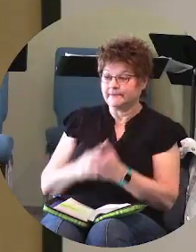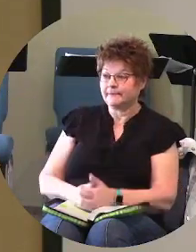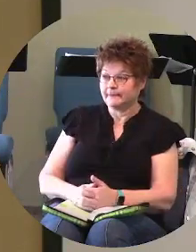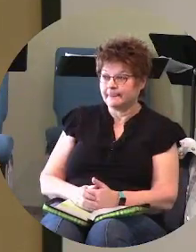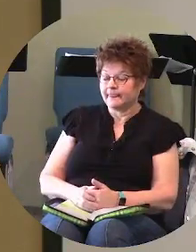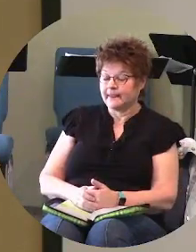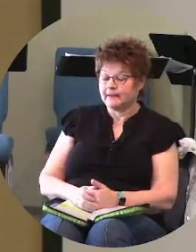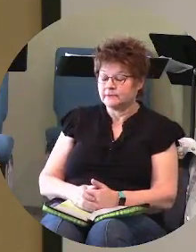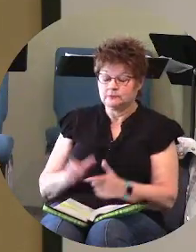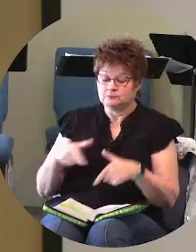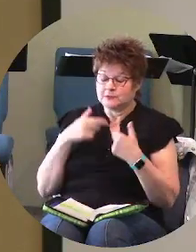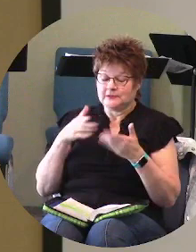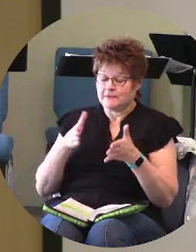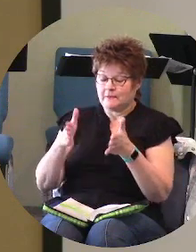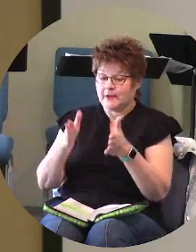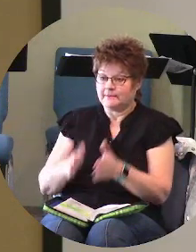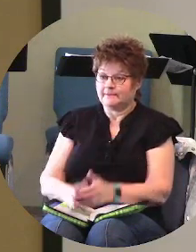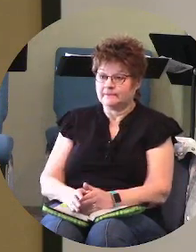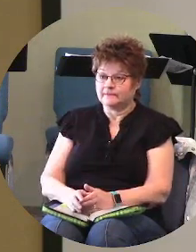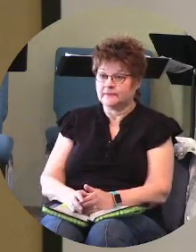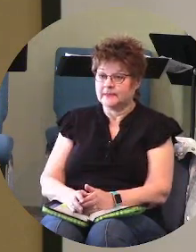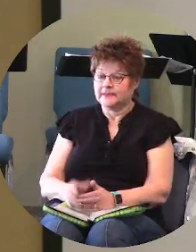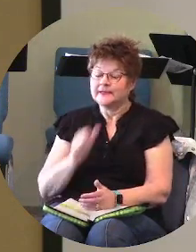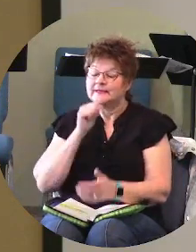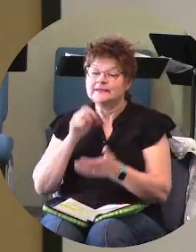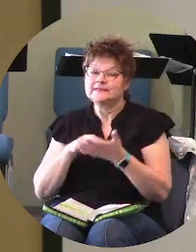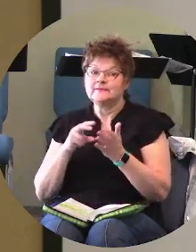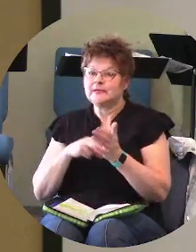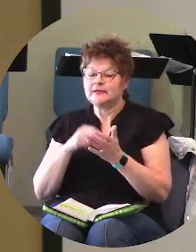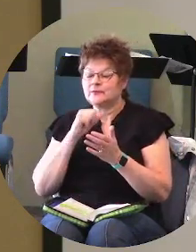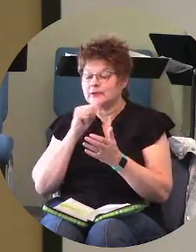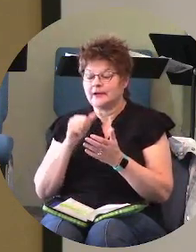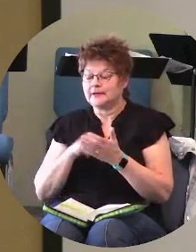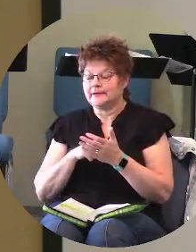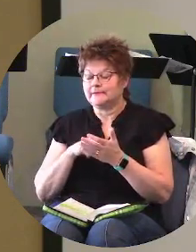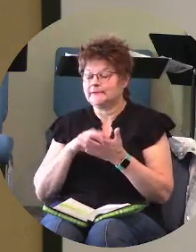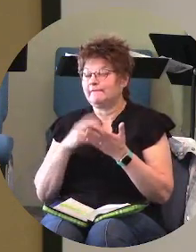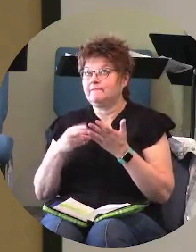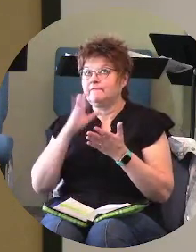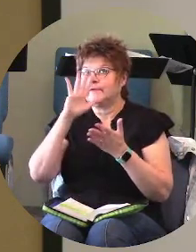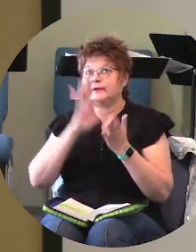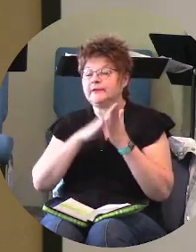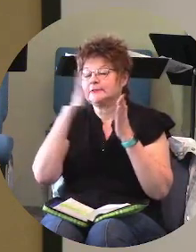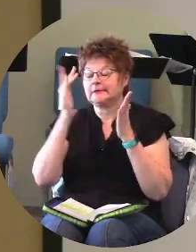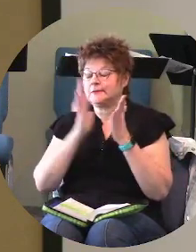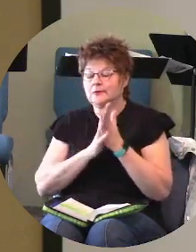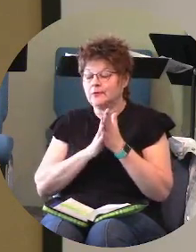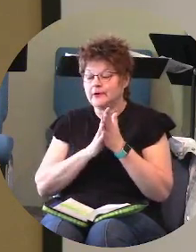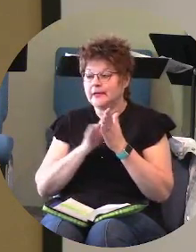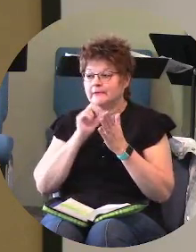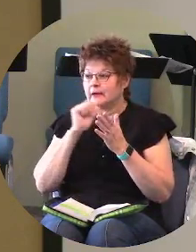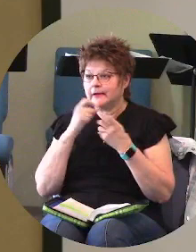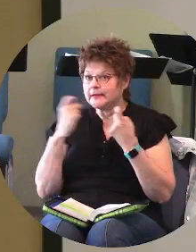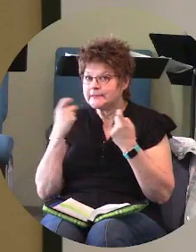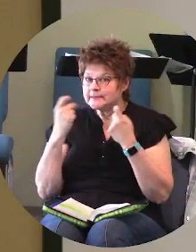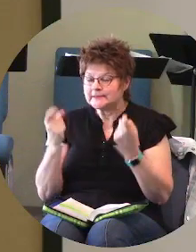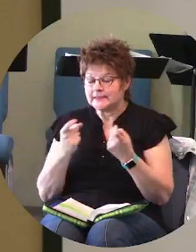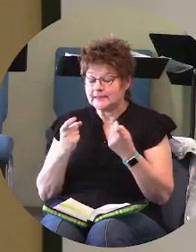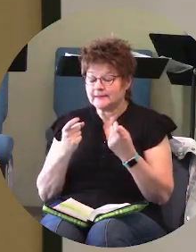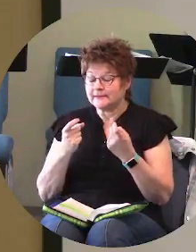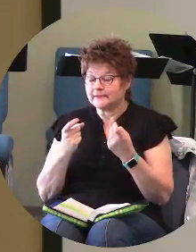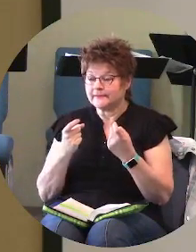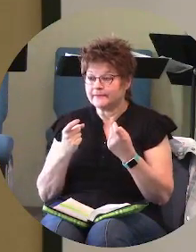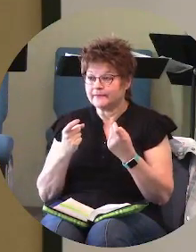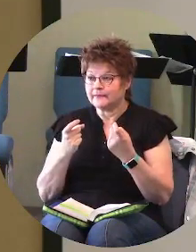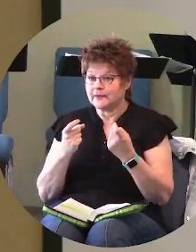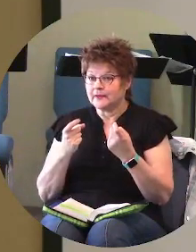so just live that way doesn't mean we're not going to fall short of his glory doesn't mean we're not going to we're not going to sin it's absolutely doesn't